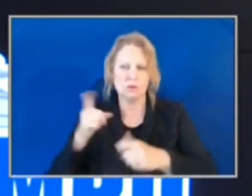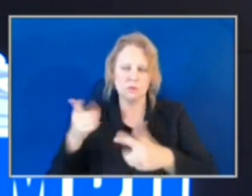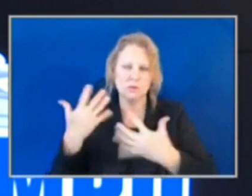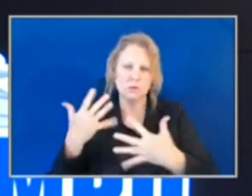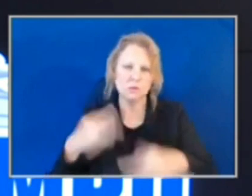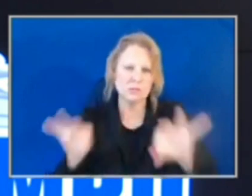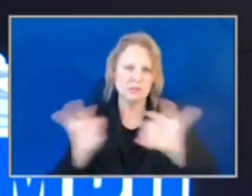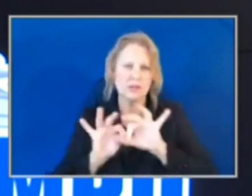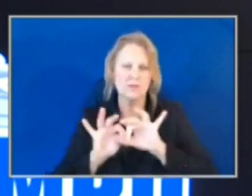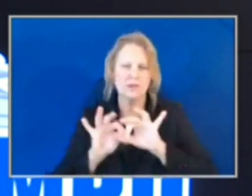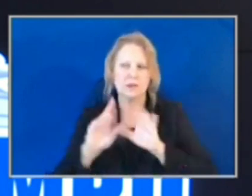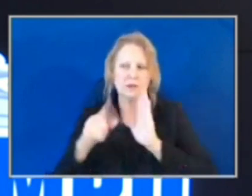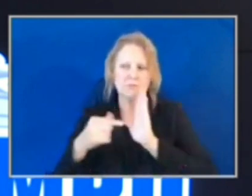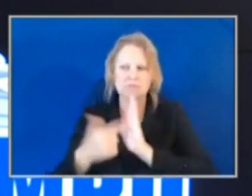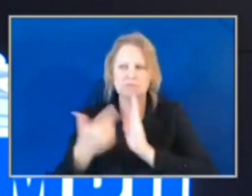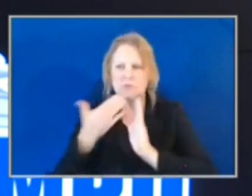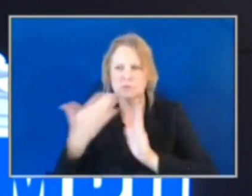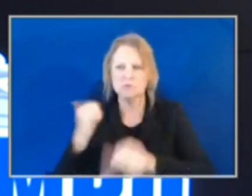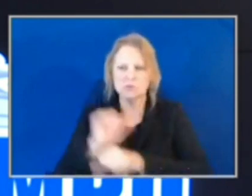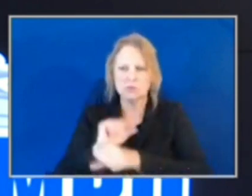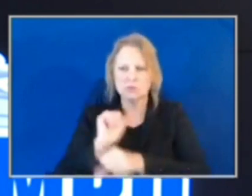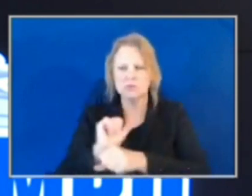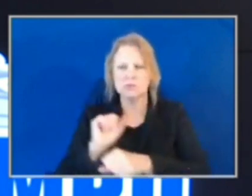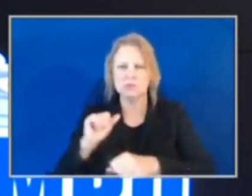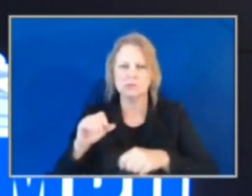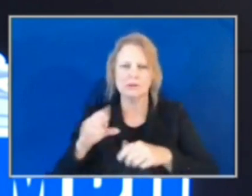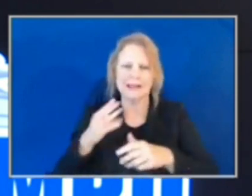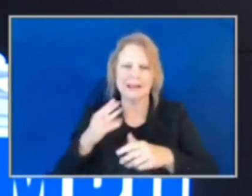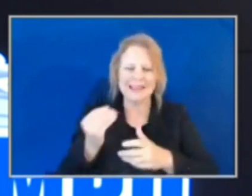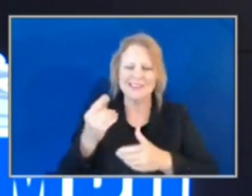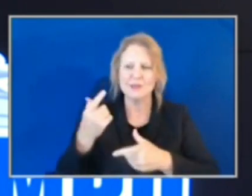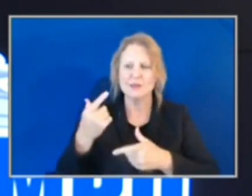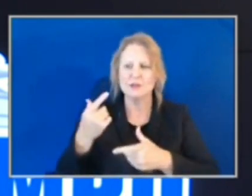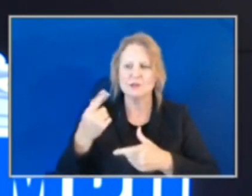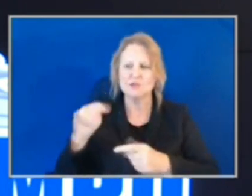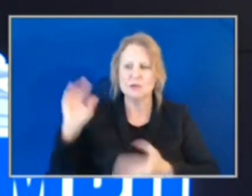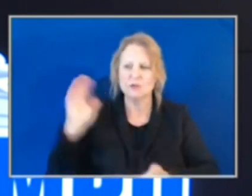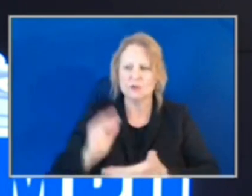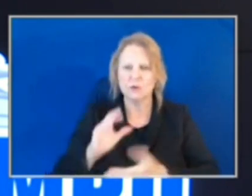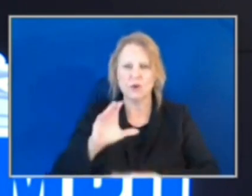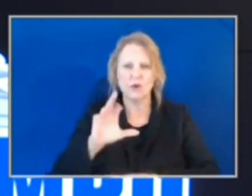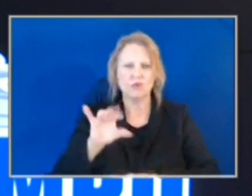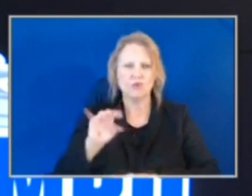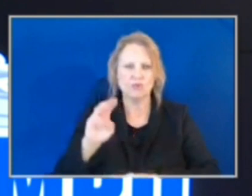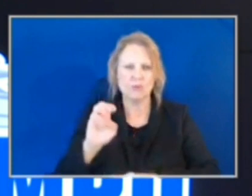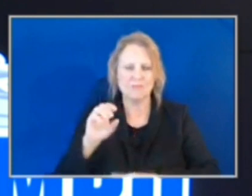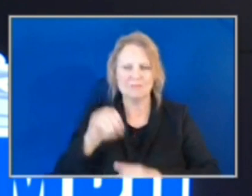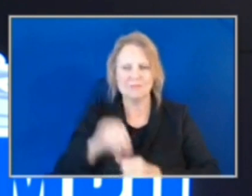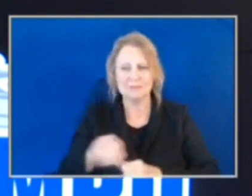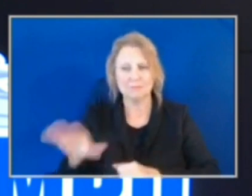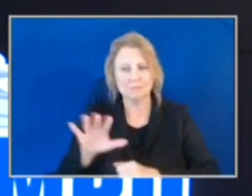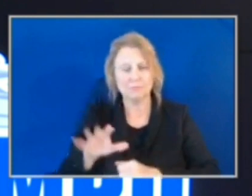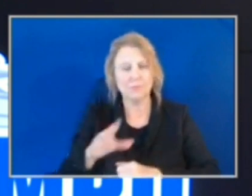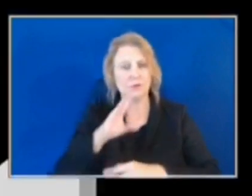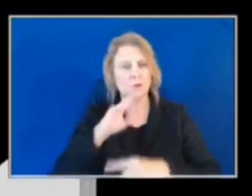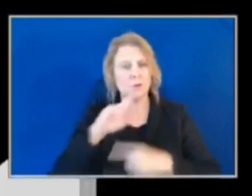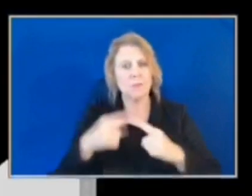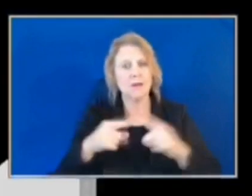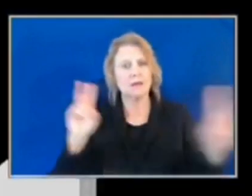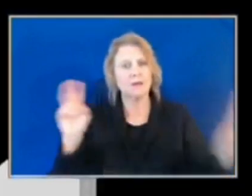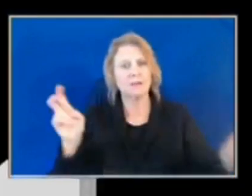the crime reductions that they serve. In the end, I want to talk about juveniles and their impact in overall crime.